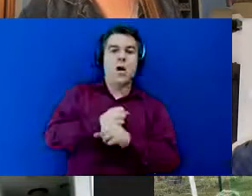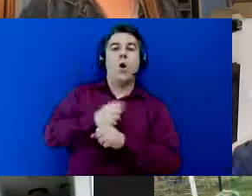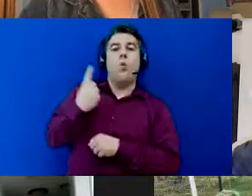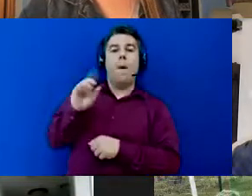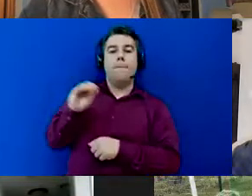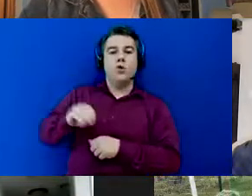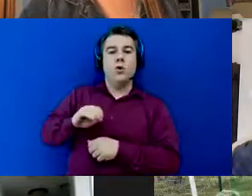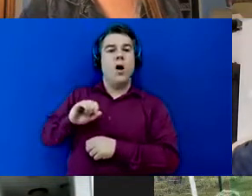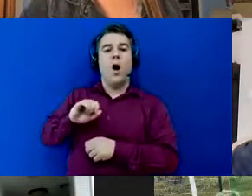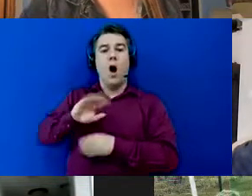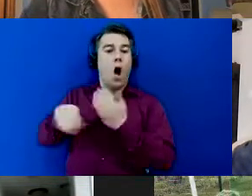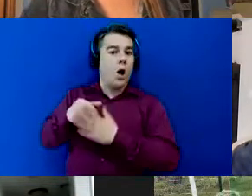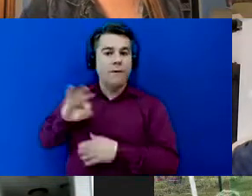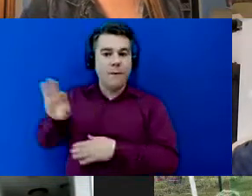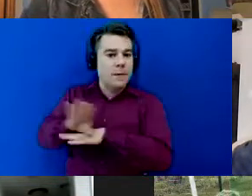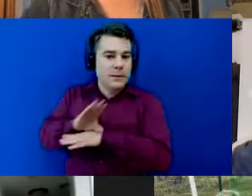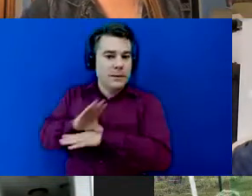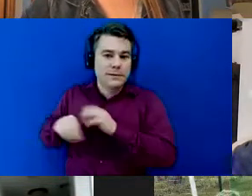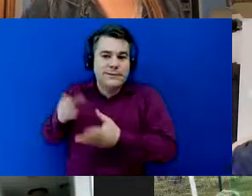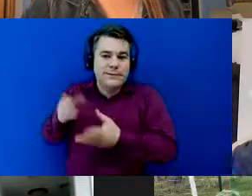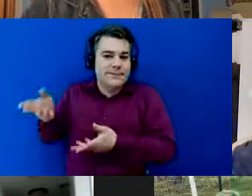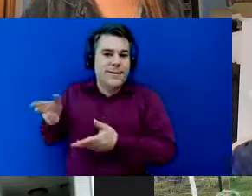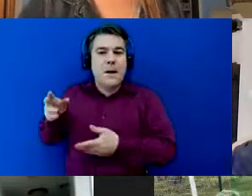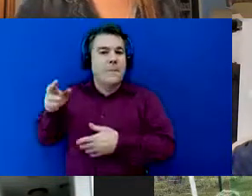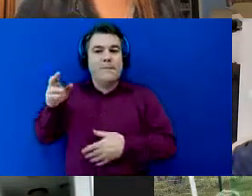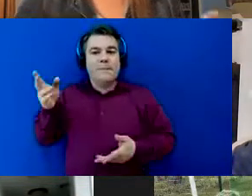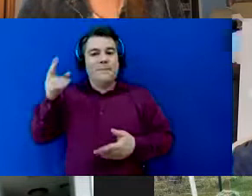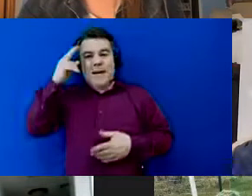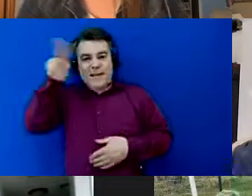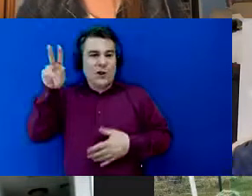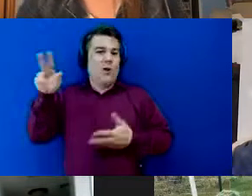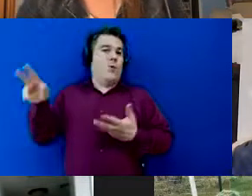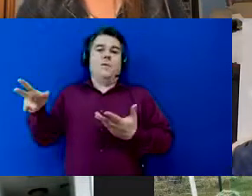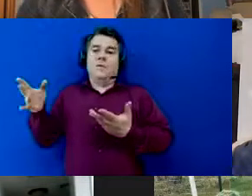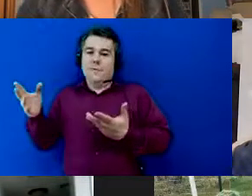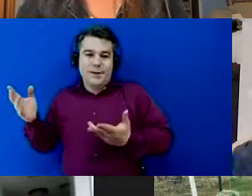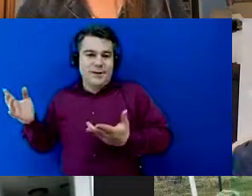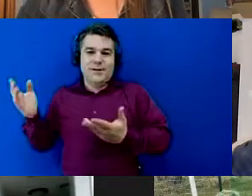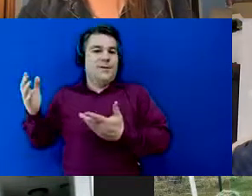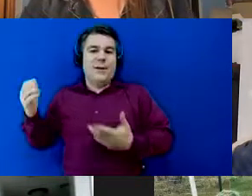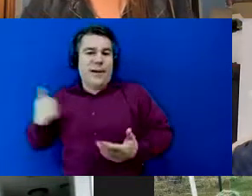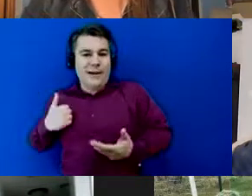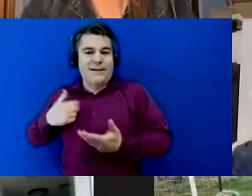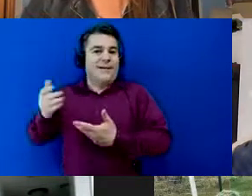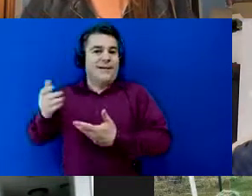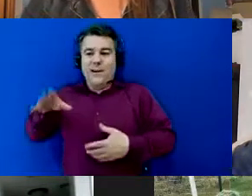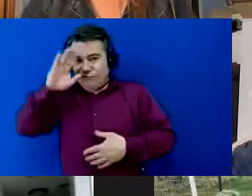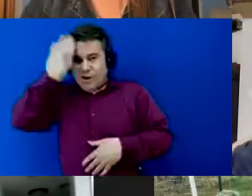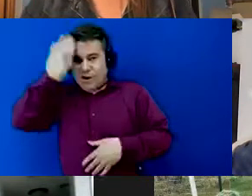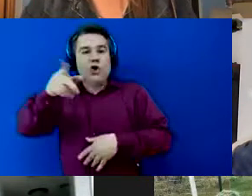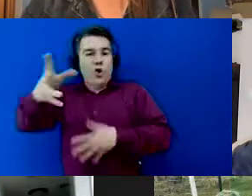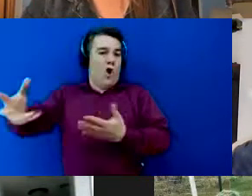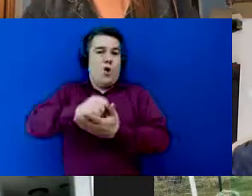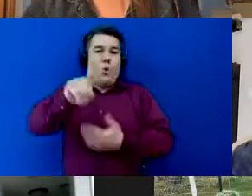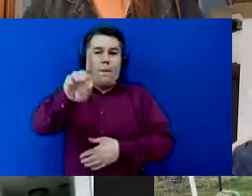australia or canada or wherever you helped build the um build the team you'll get one percent for the